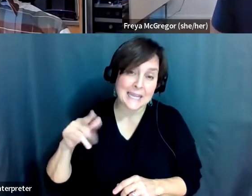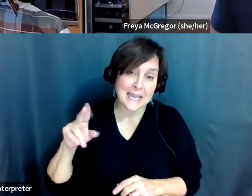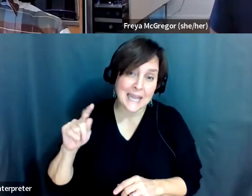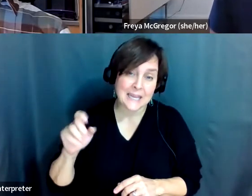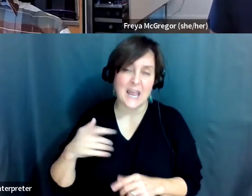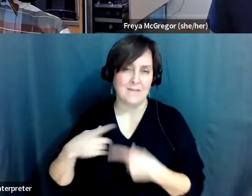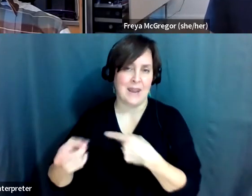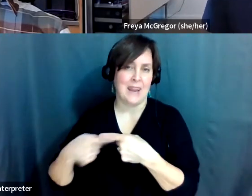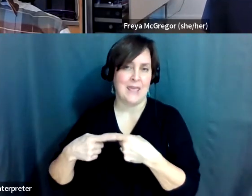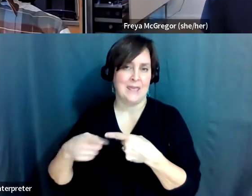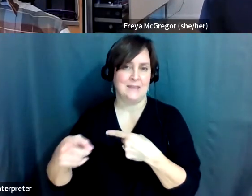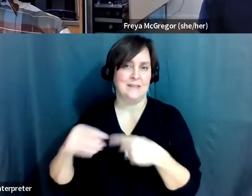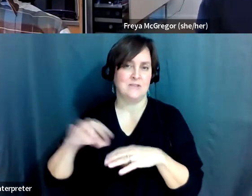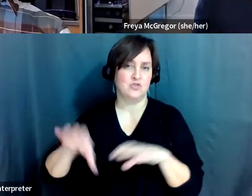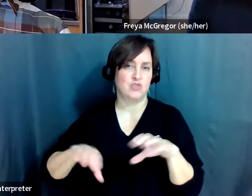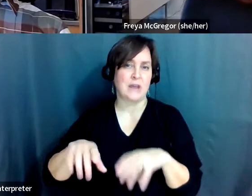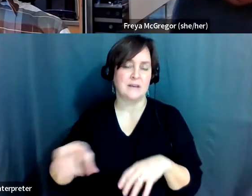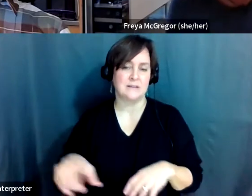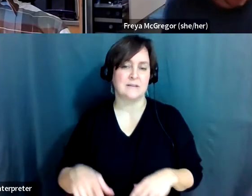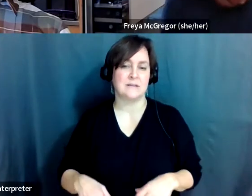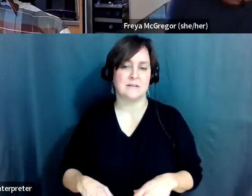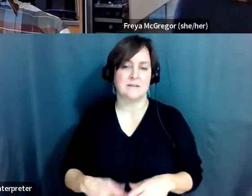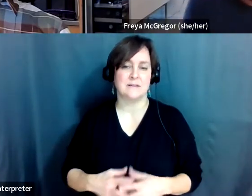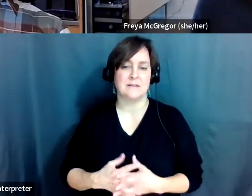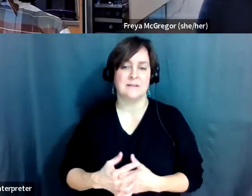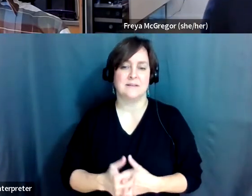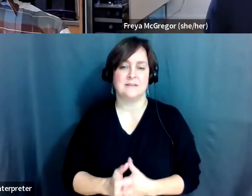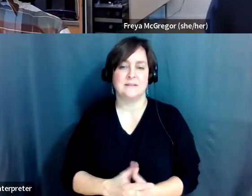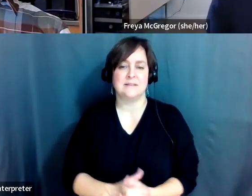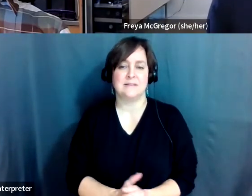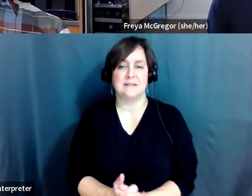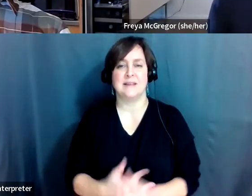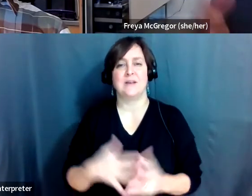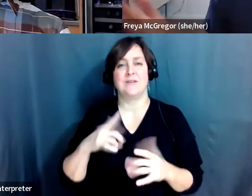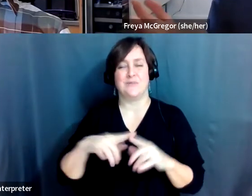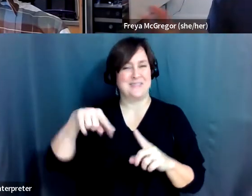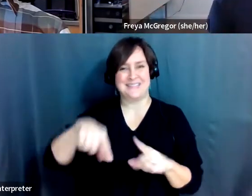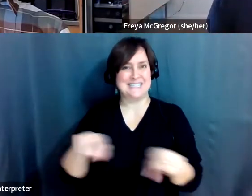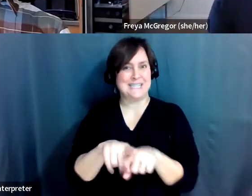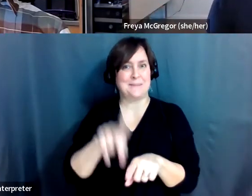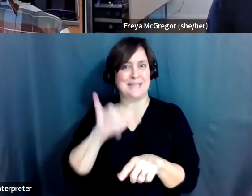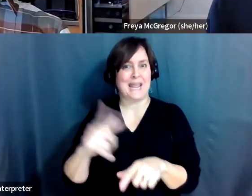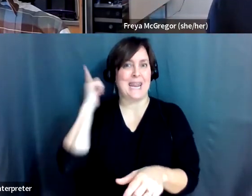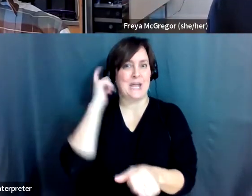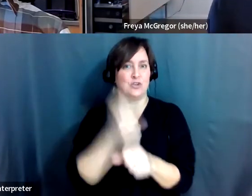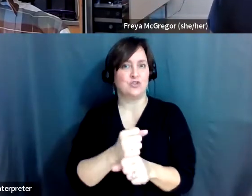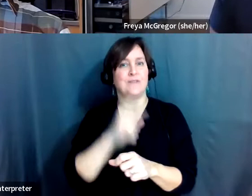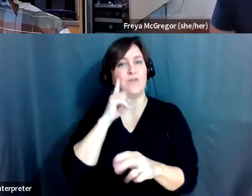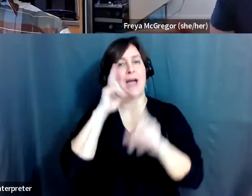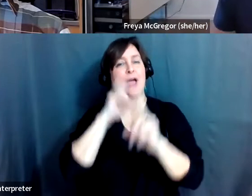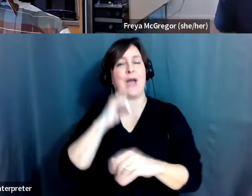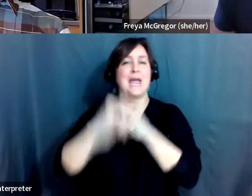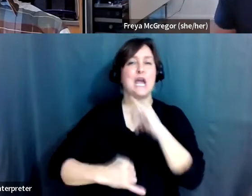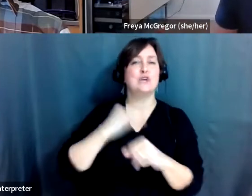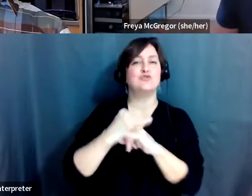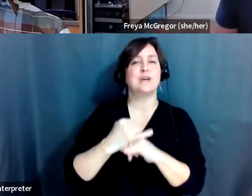It's from the Verdability blog from this day last year. I wrote up a post about in honor of International Wheelchair Day last